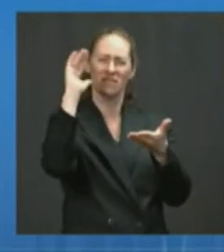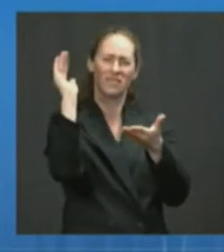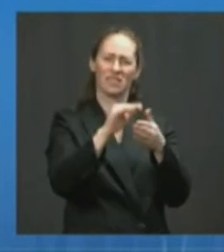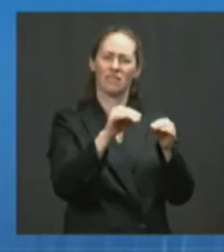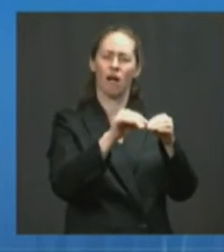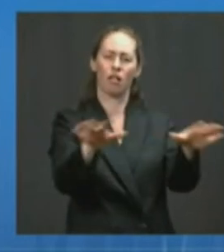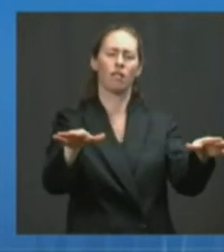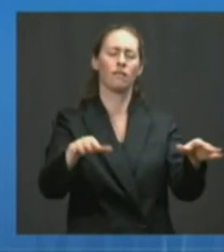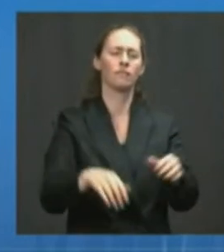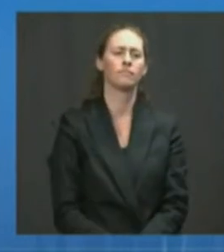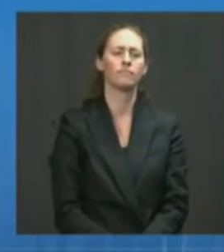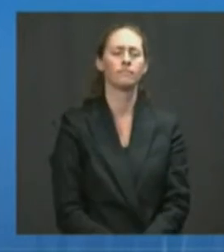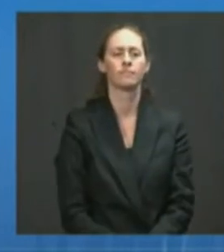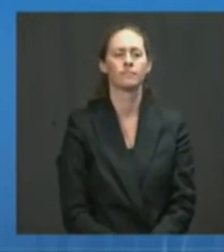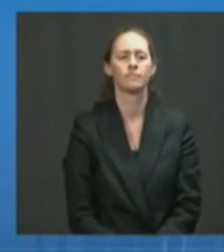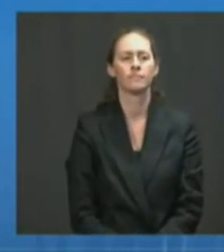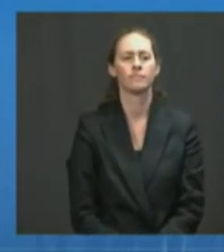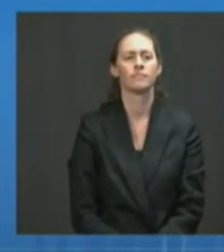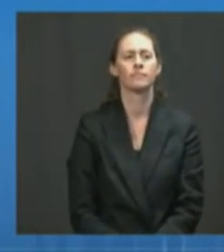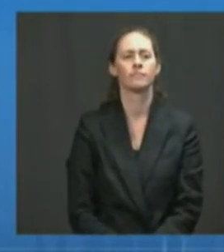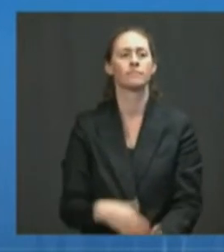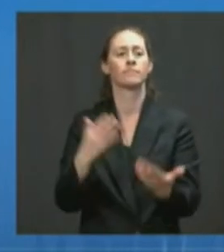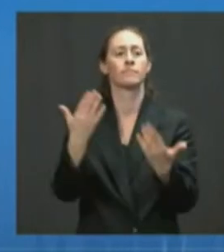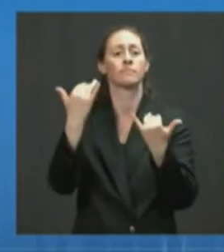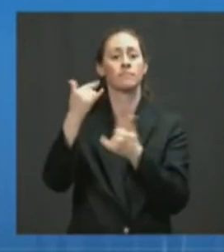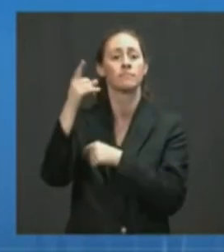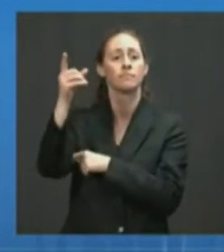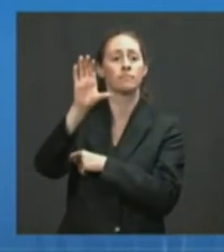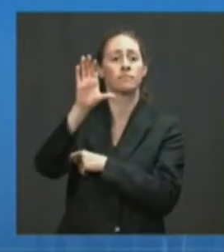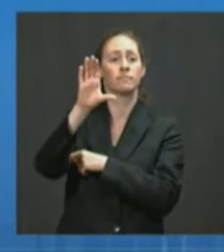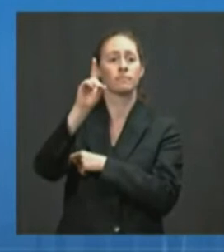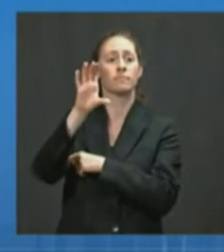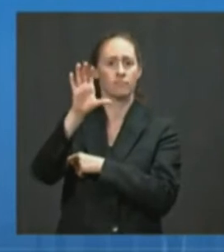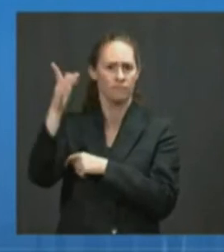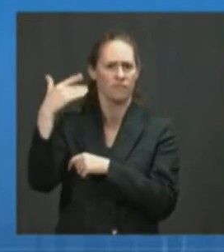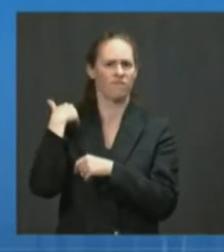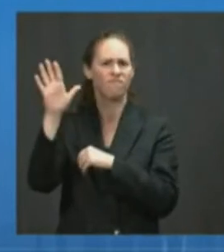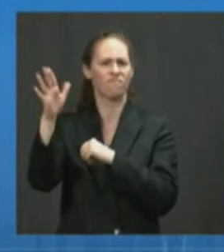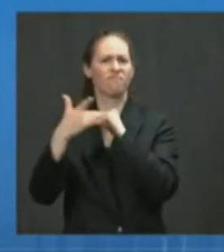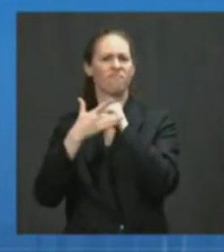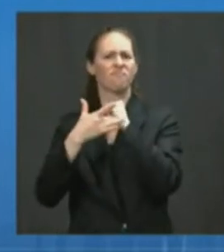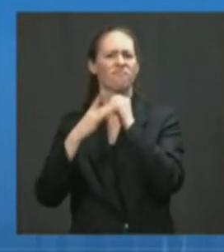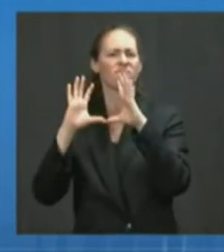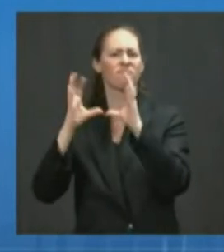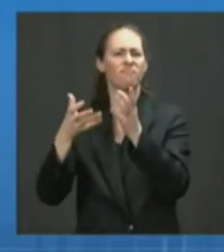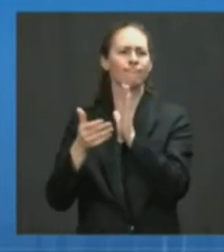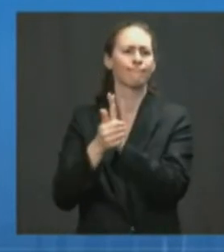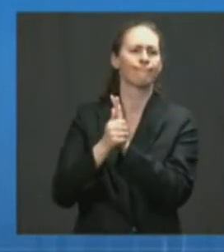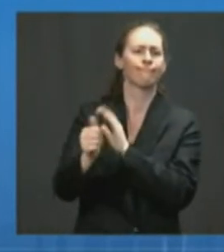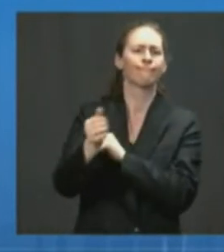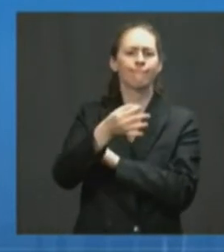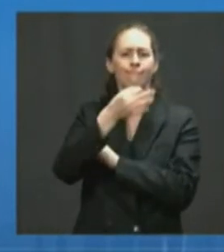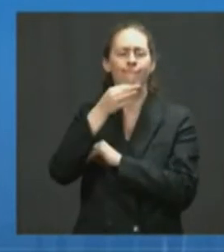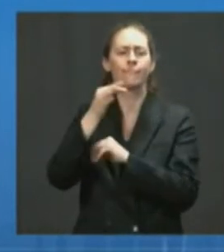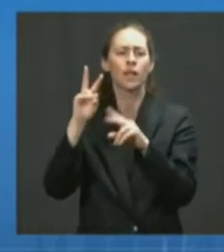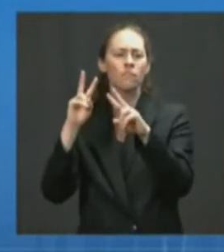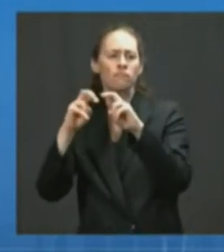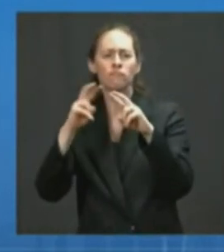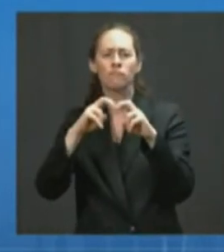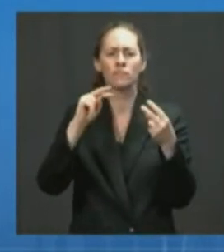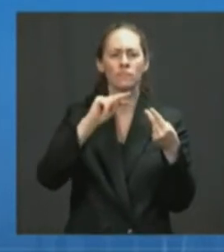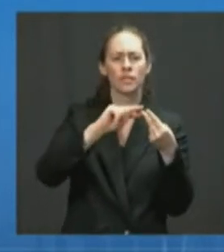We are now providing CDC's technical expertise, including on genetic sequencing, data analysis, and outbreak